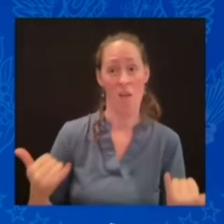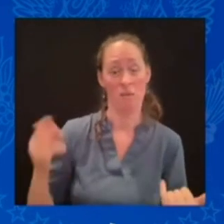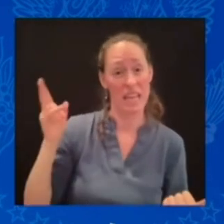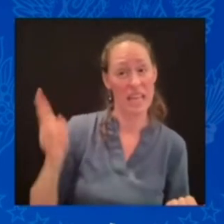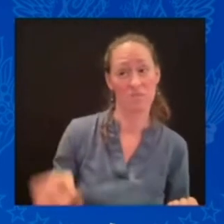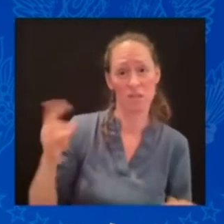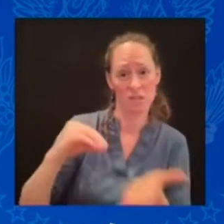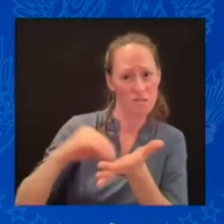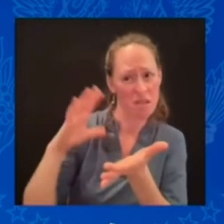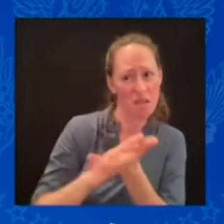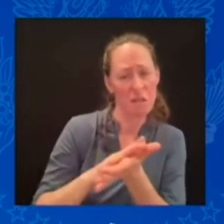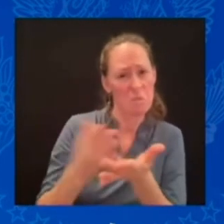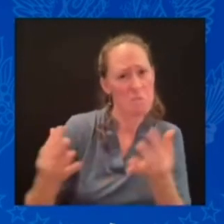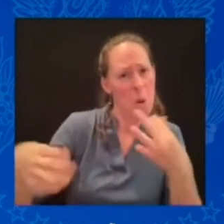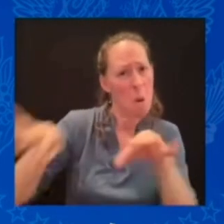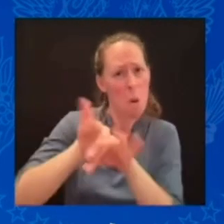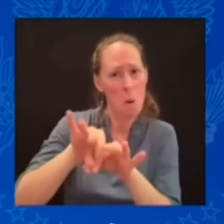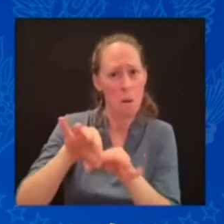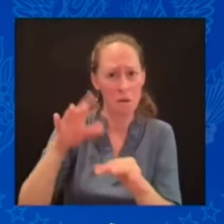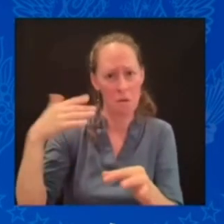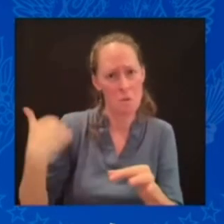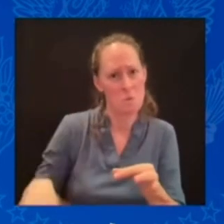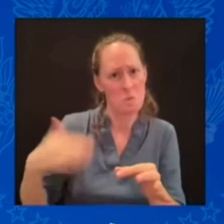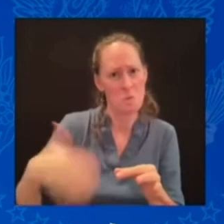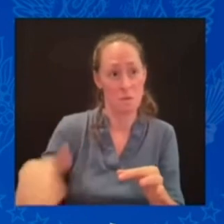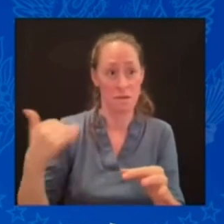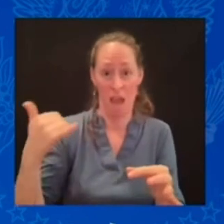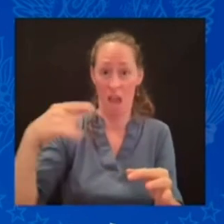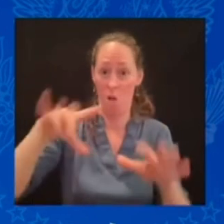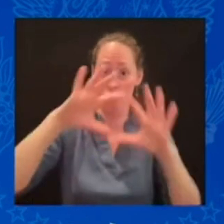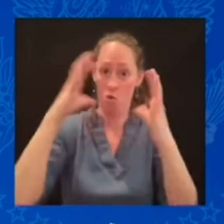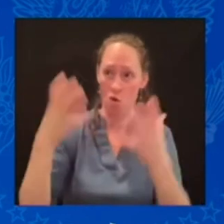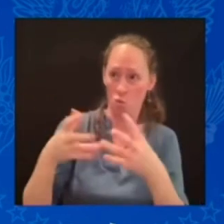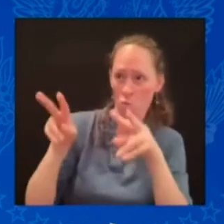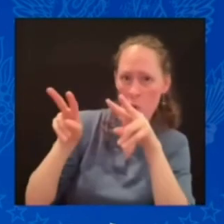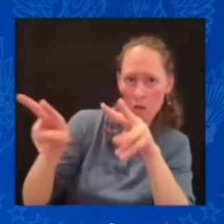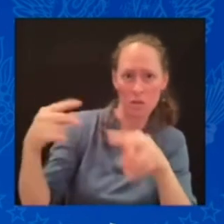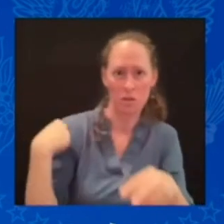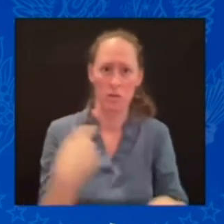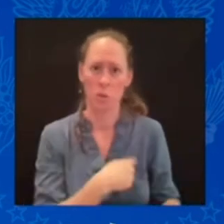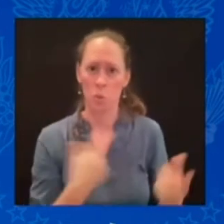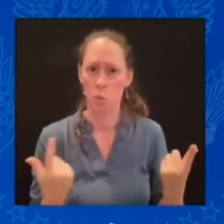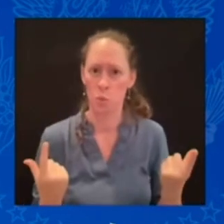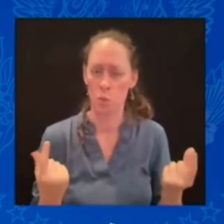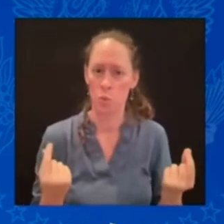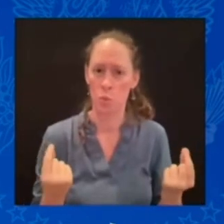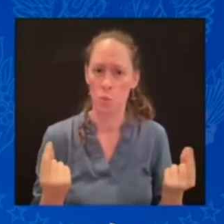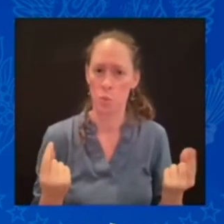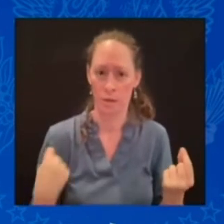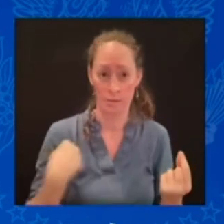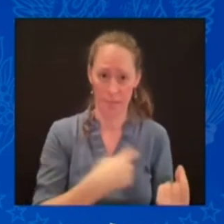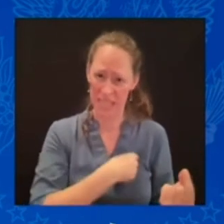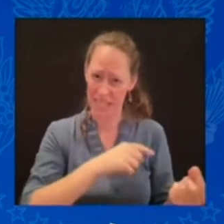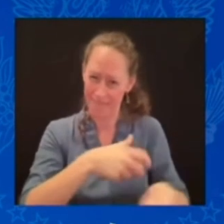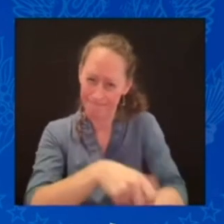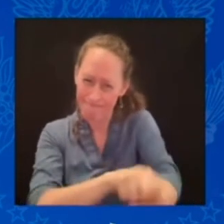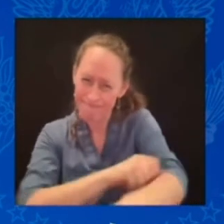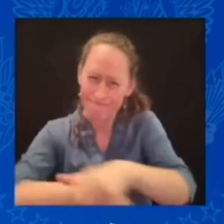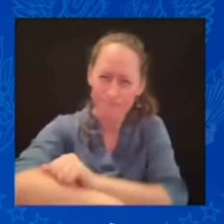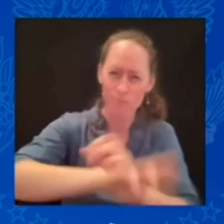watching to see, will we do the hard work that matters to forge a better future? Will we stand together?